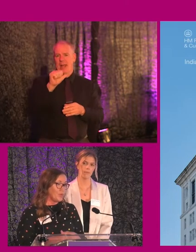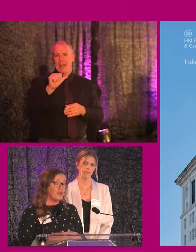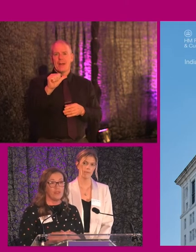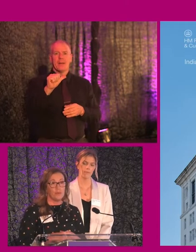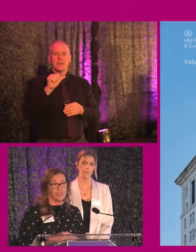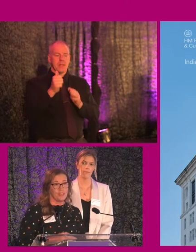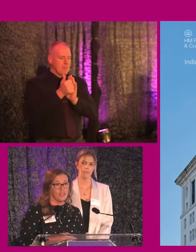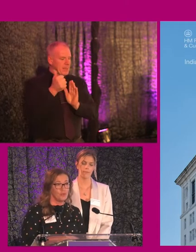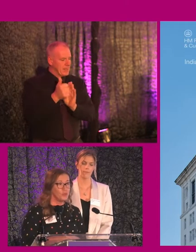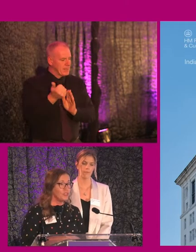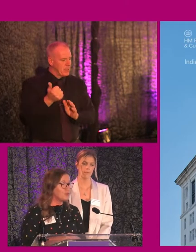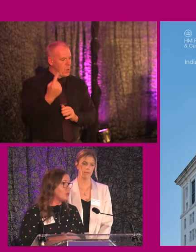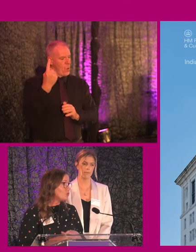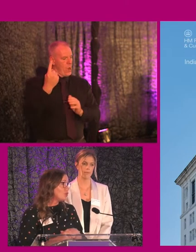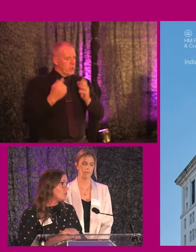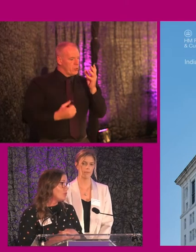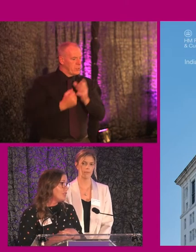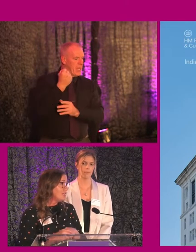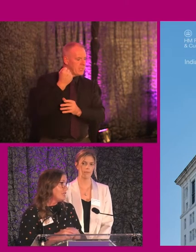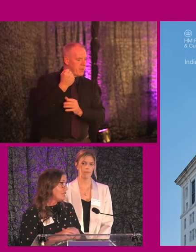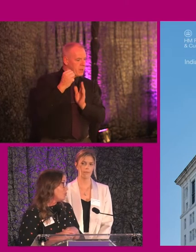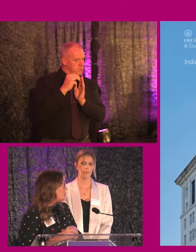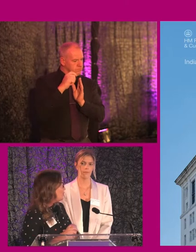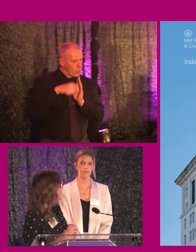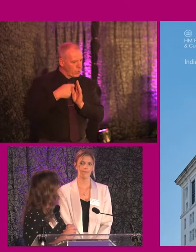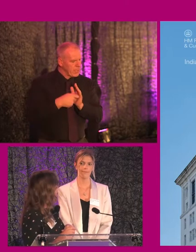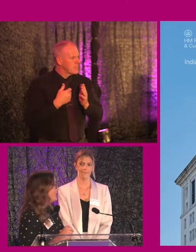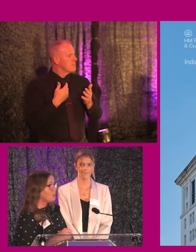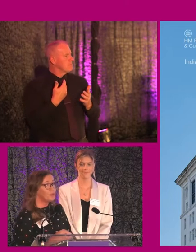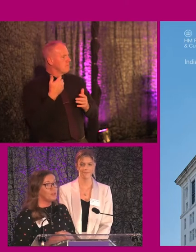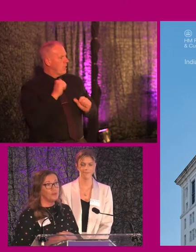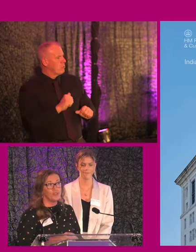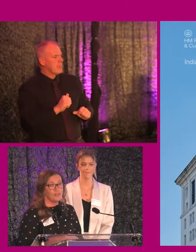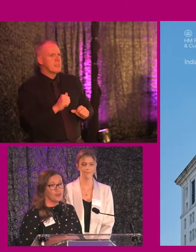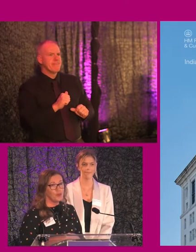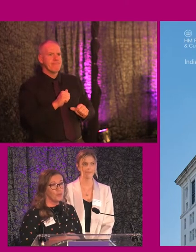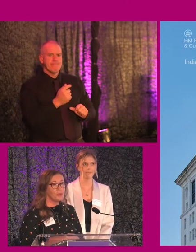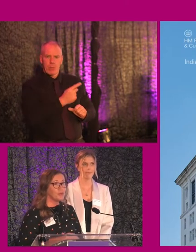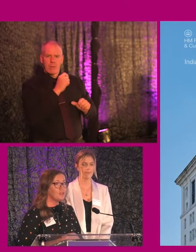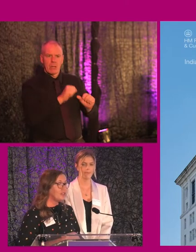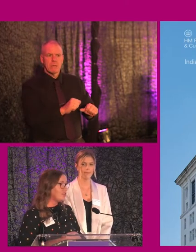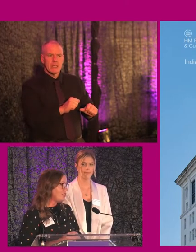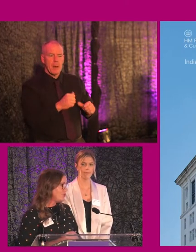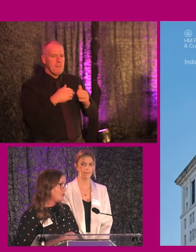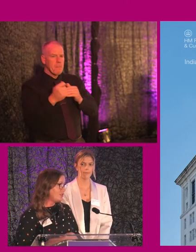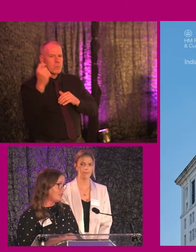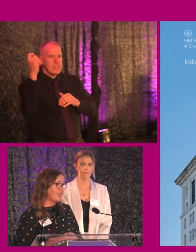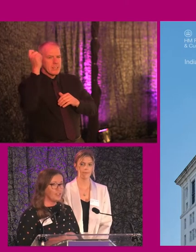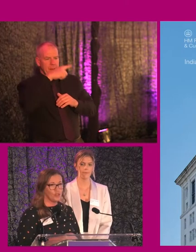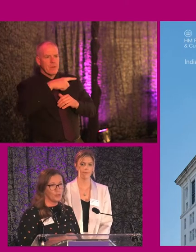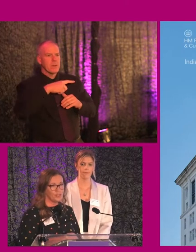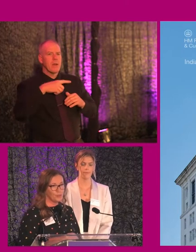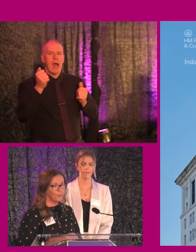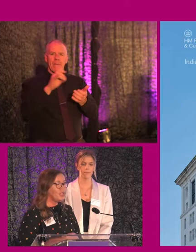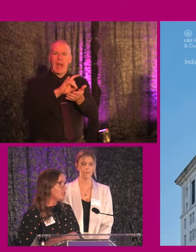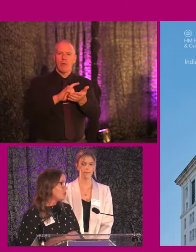is of our most successful projects, but also probably, I'm sure you'll agree, Katie, probably one of the most difficult because it's a grade two listed heritage